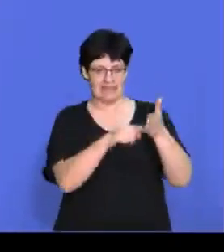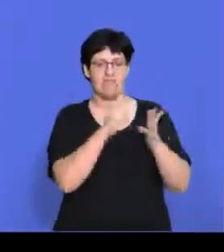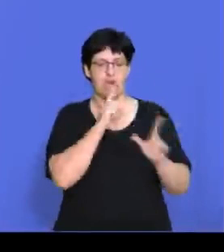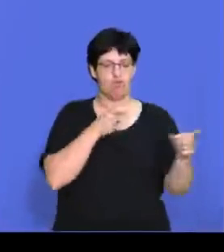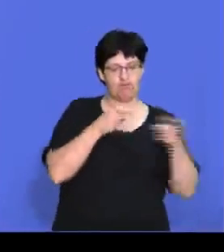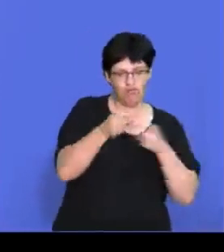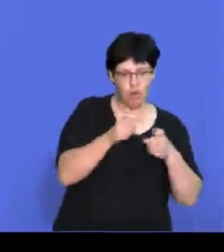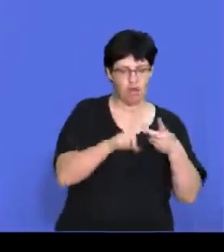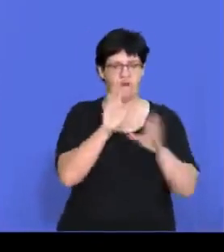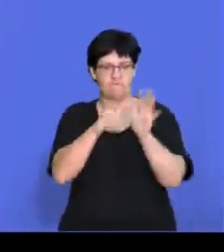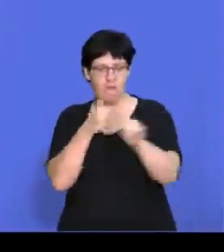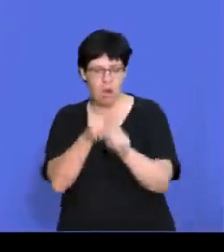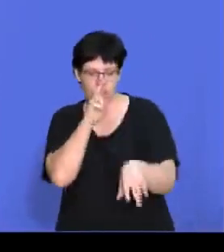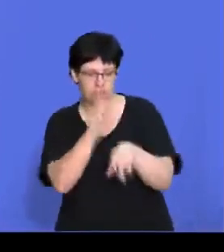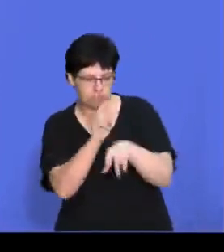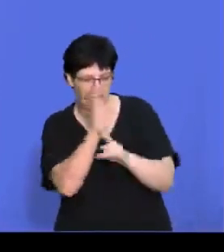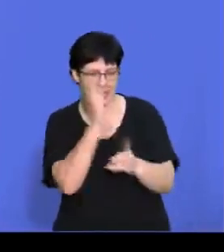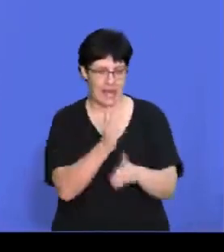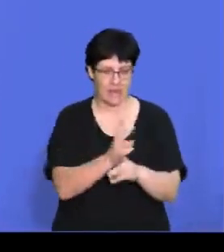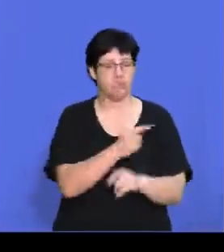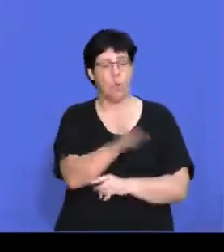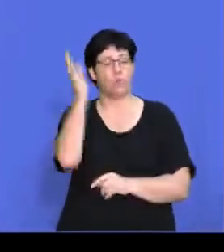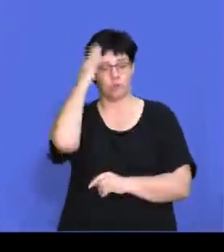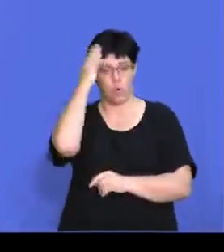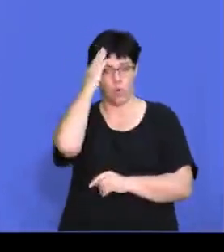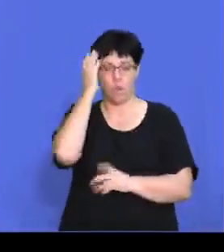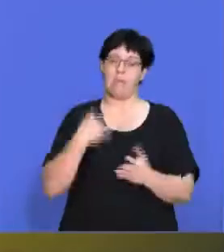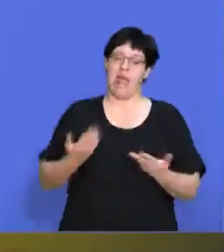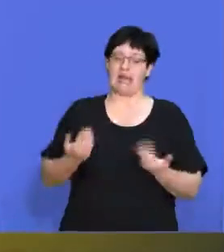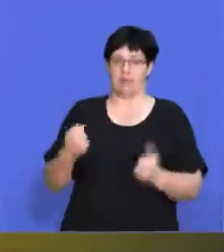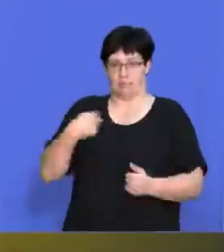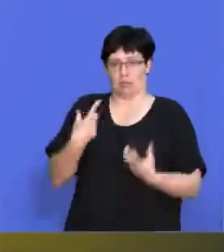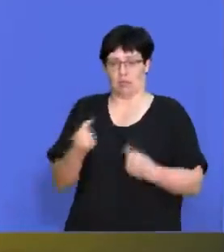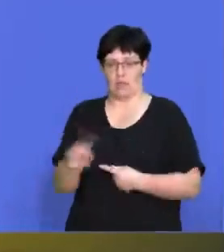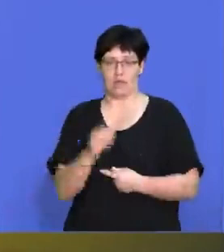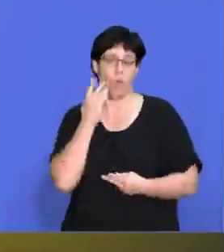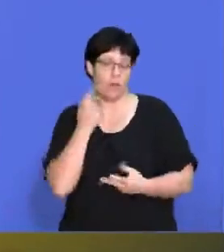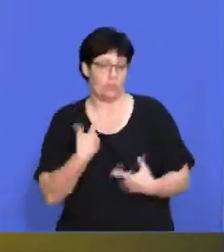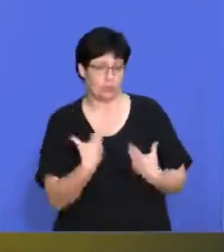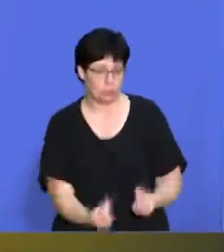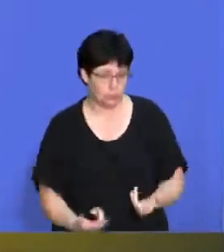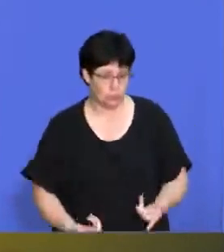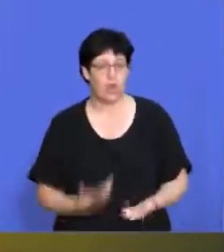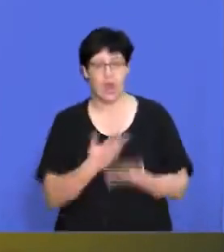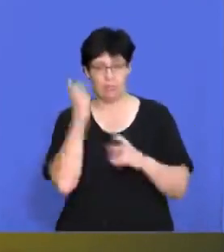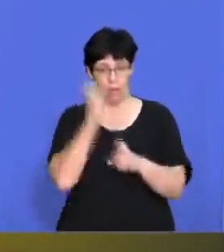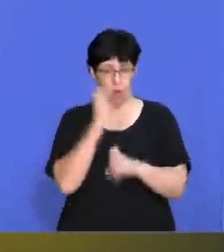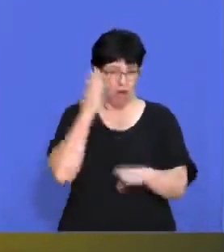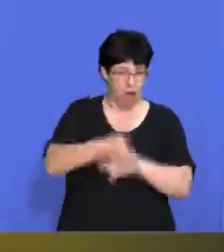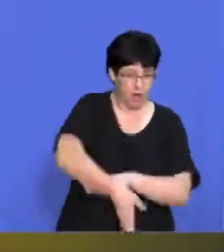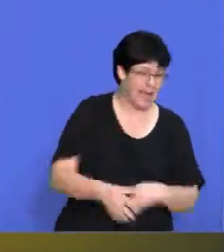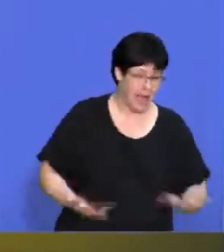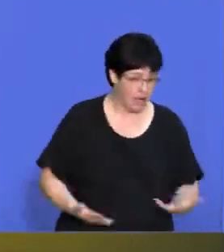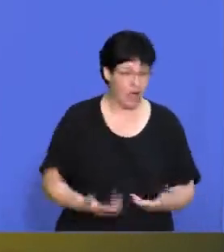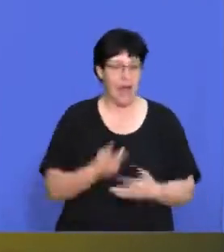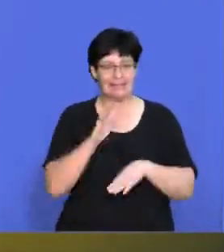for control and follow-up so that everyone knows, right, what is expected when, how hard do